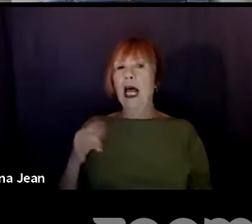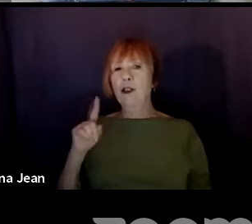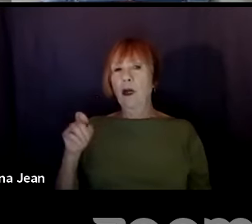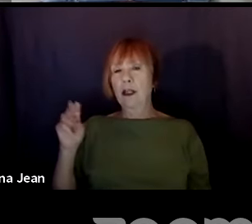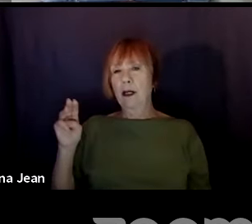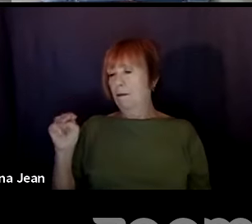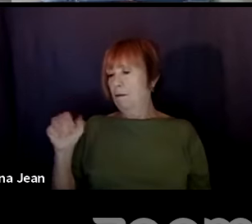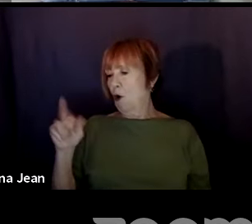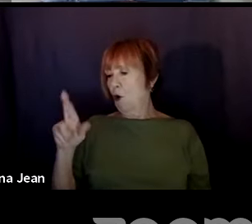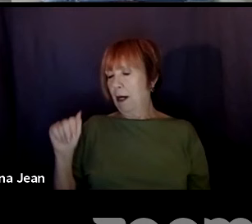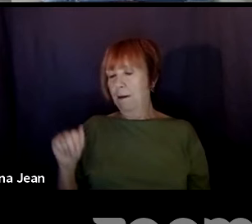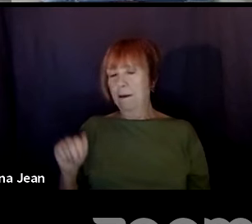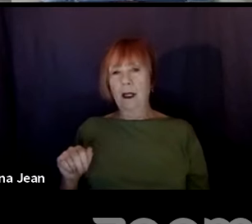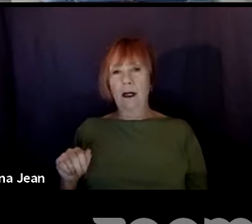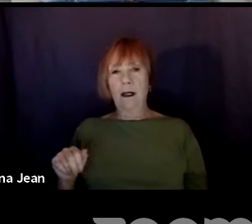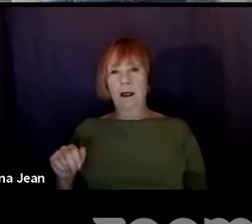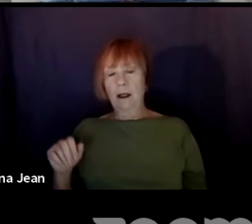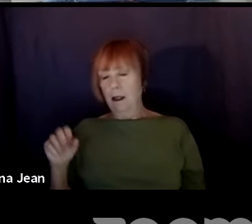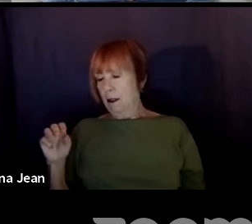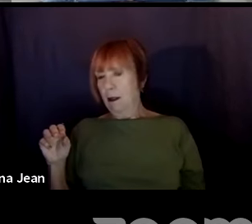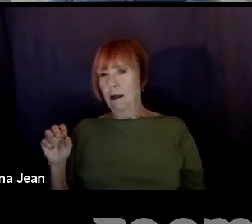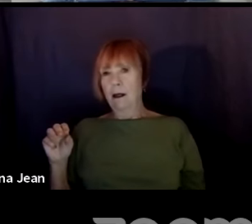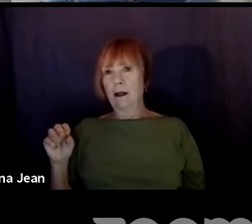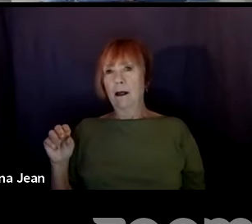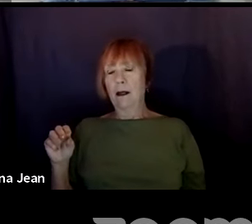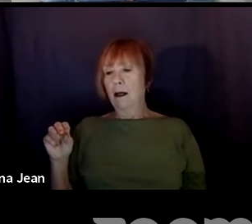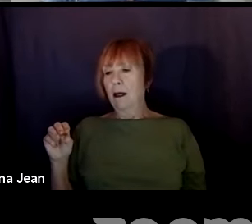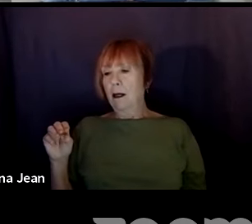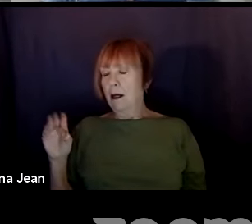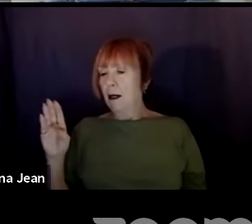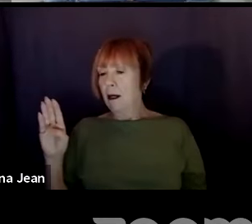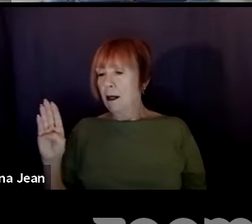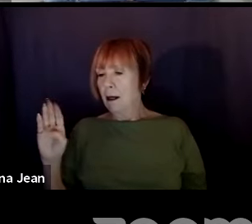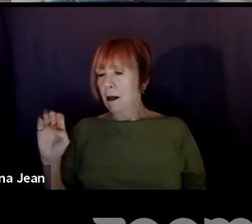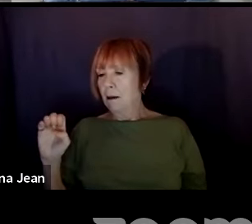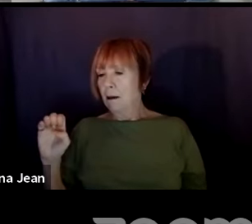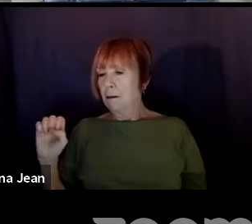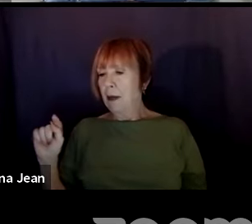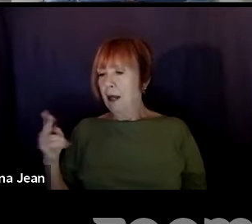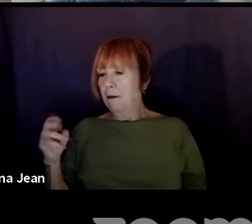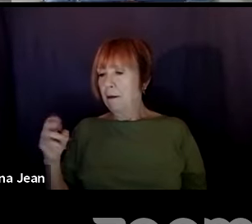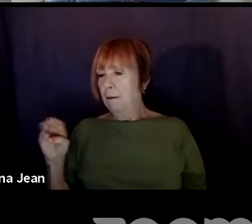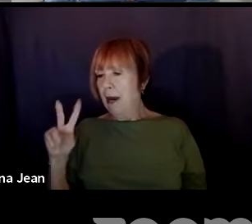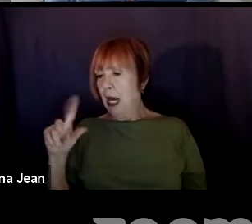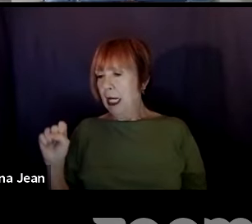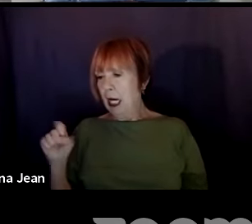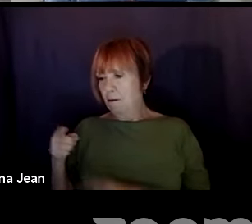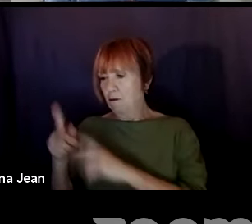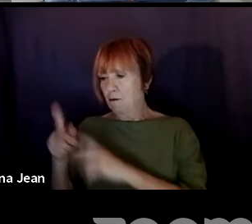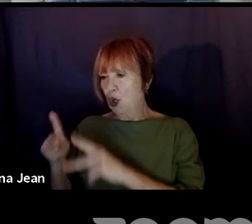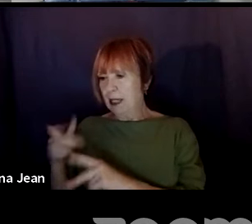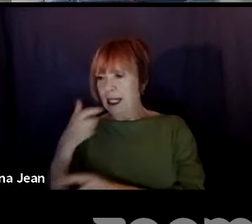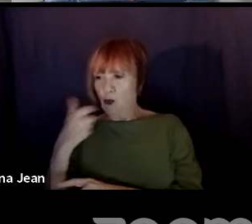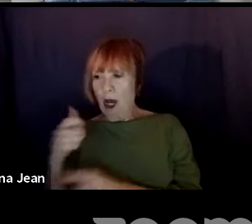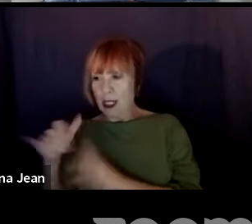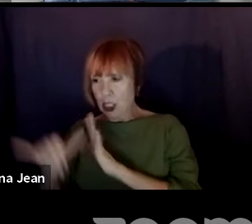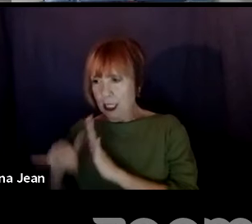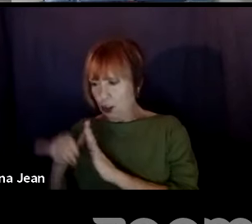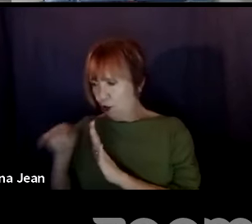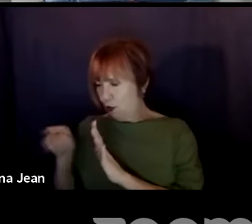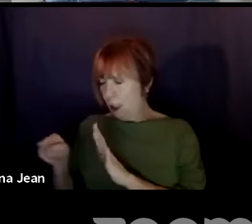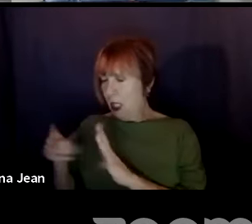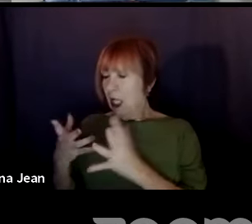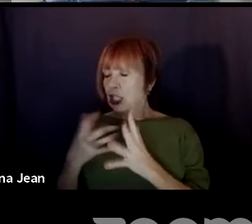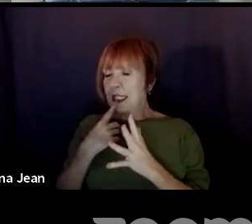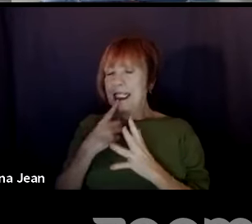I hope I say her name right. Mathmelia from Facebook wants to know, how do I write a script for animation? Is it